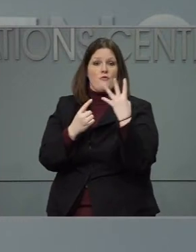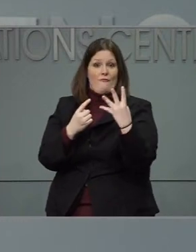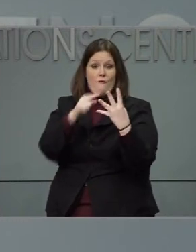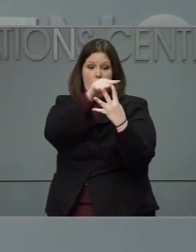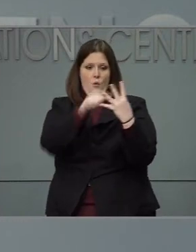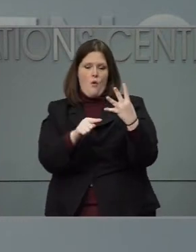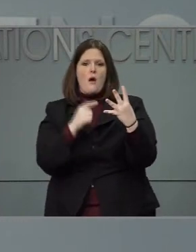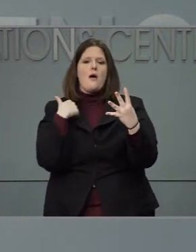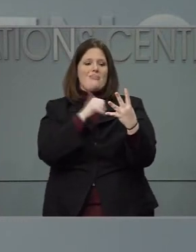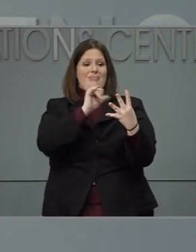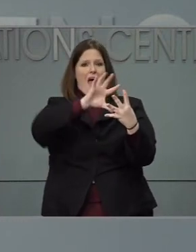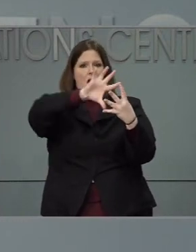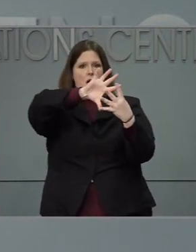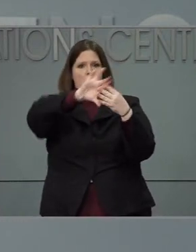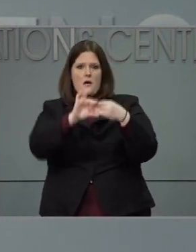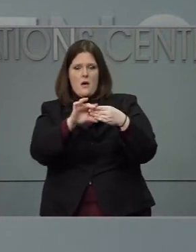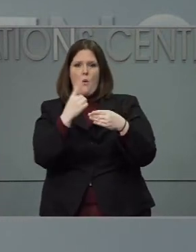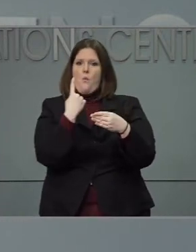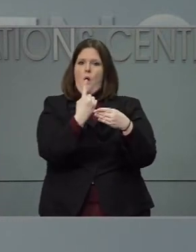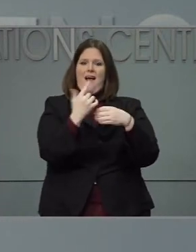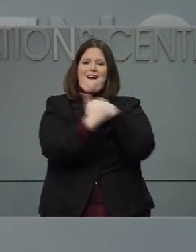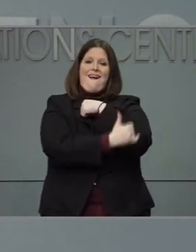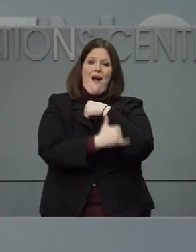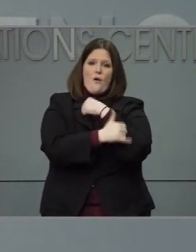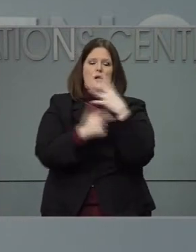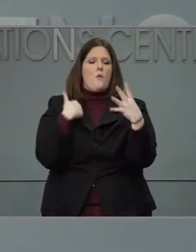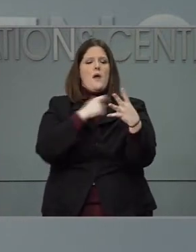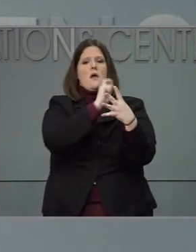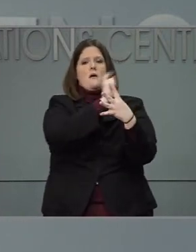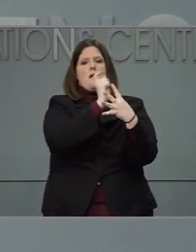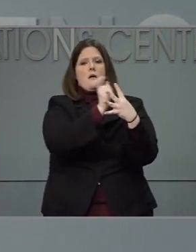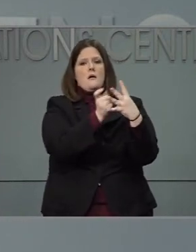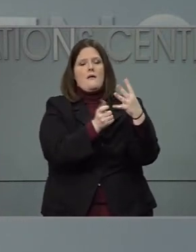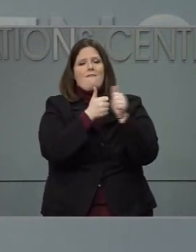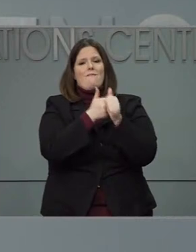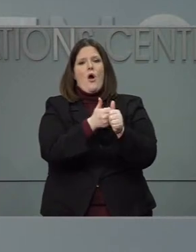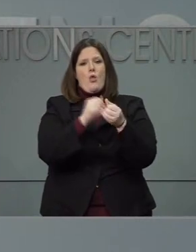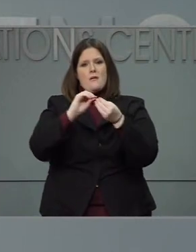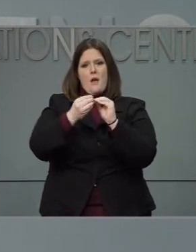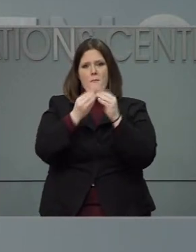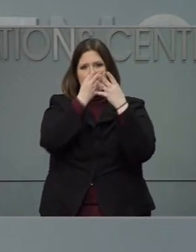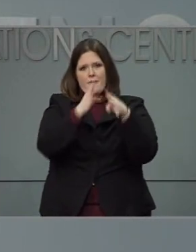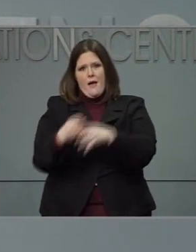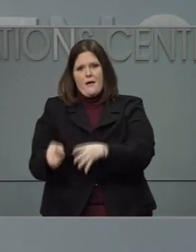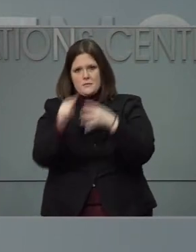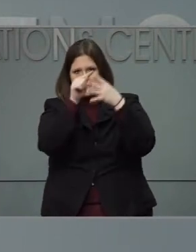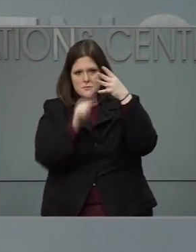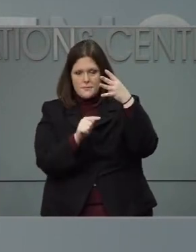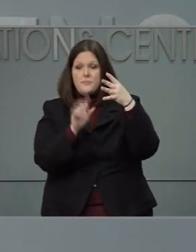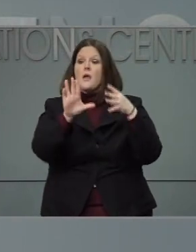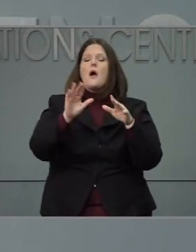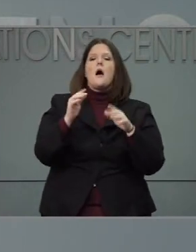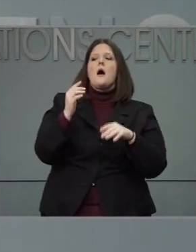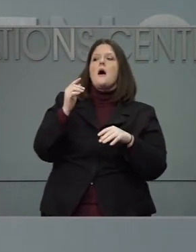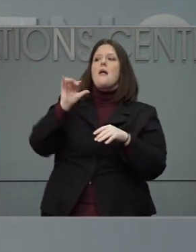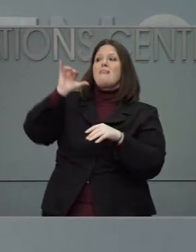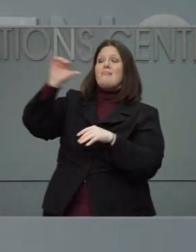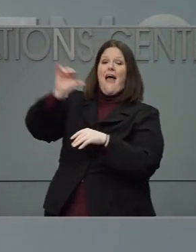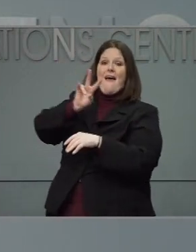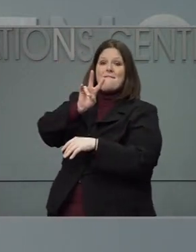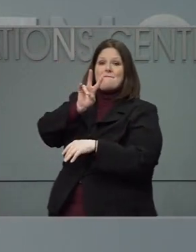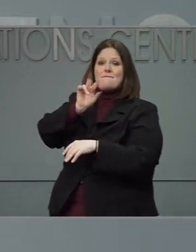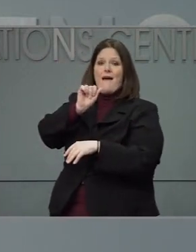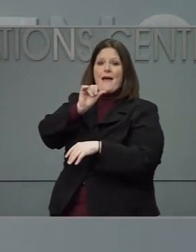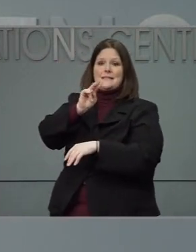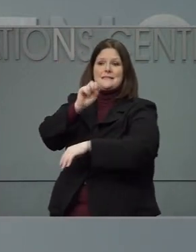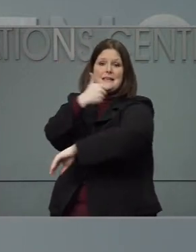county. And then we distribute it to the various hospitals and the local health department. Now, this isn't a perfect system because of the way the vaccine is packaged.